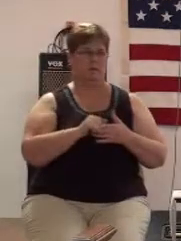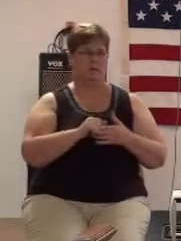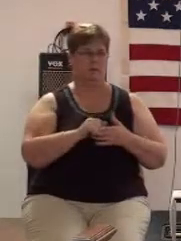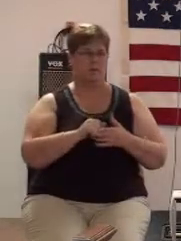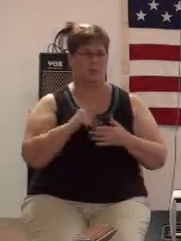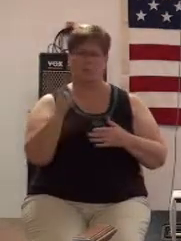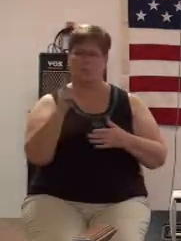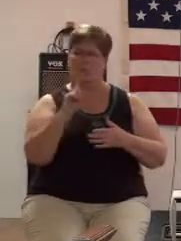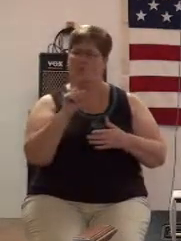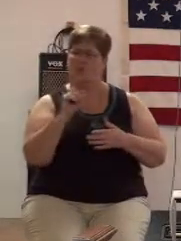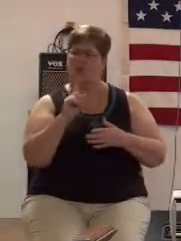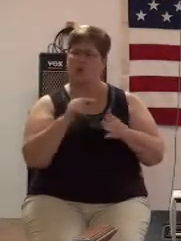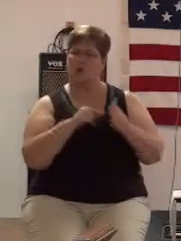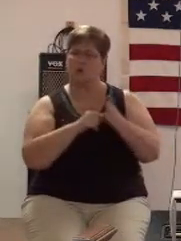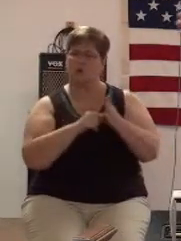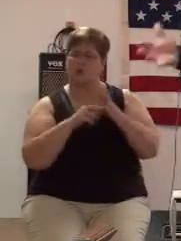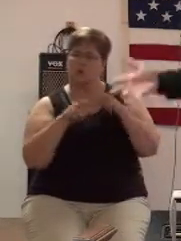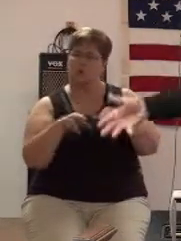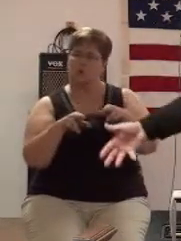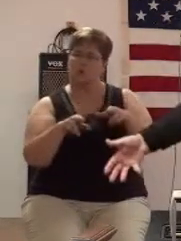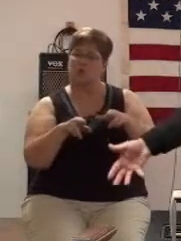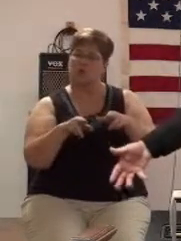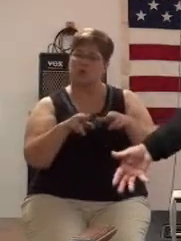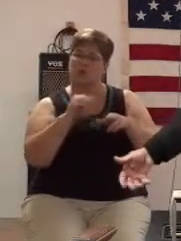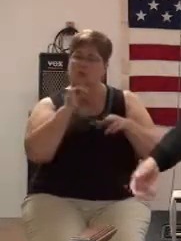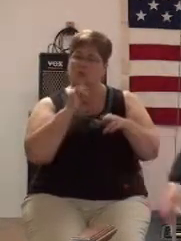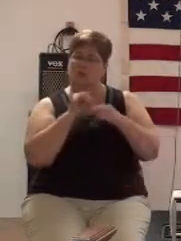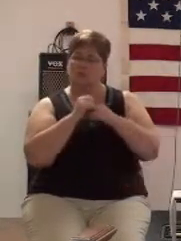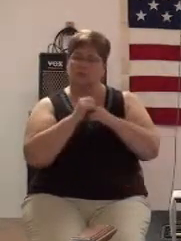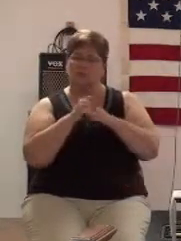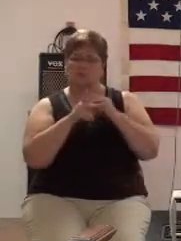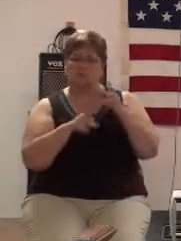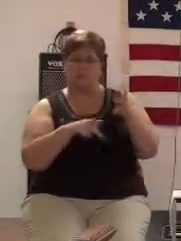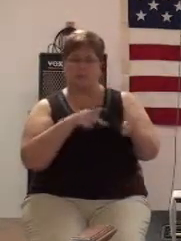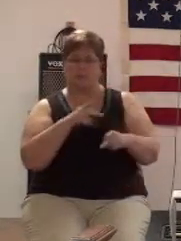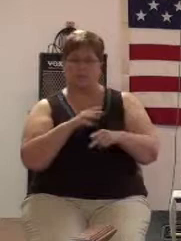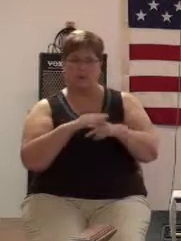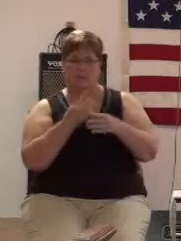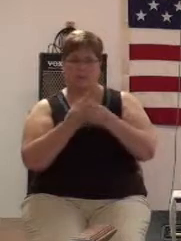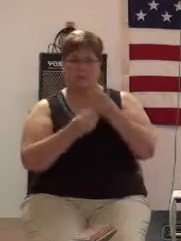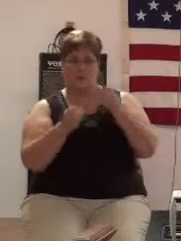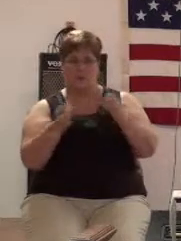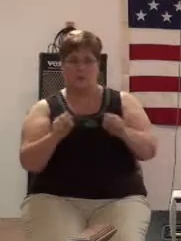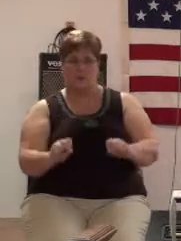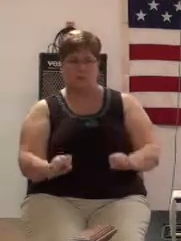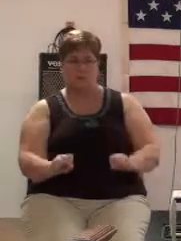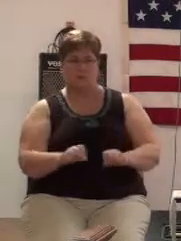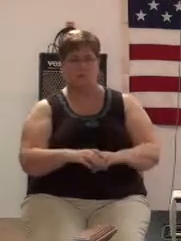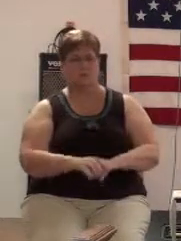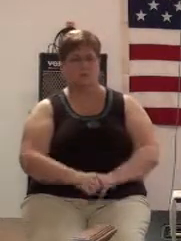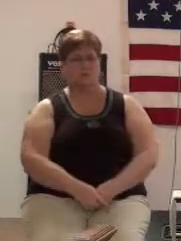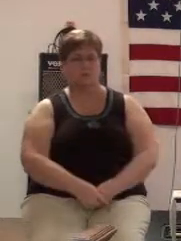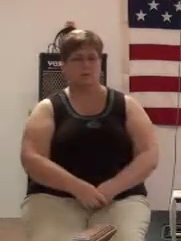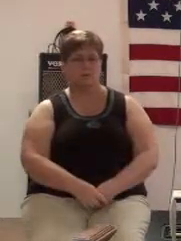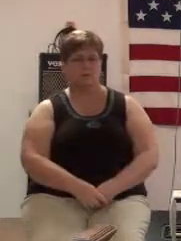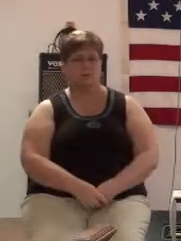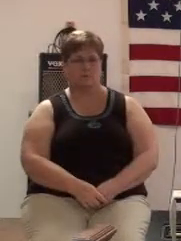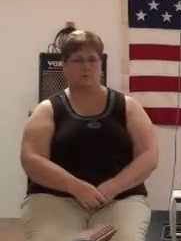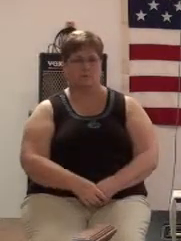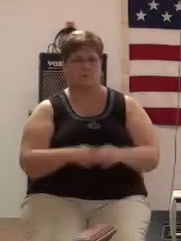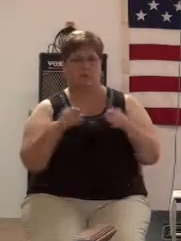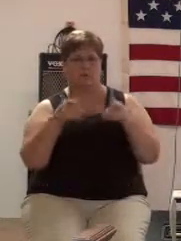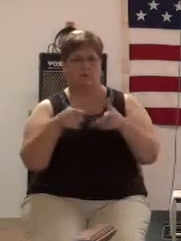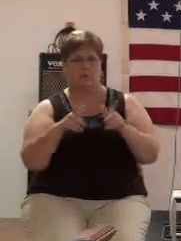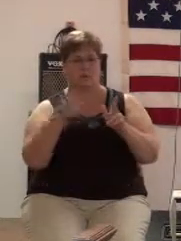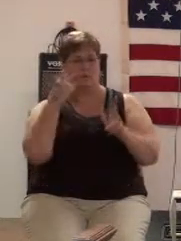river flows, there is people on both sides. He's letting them